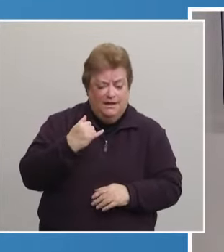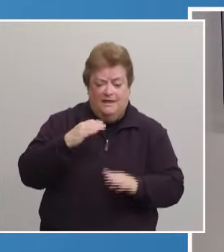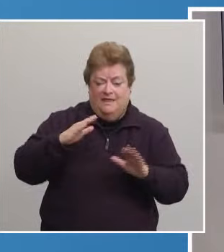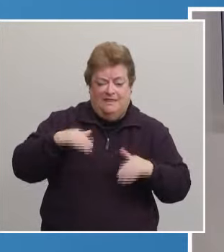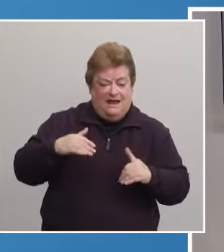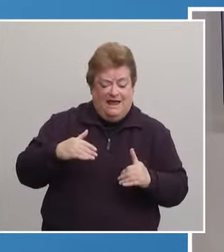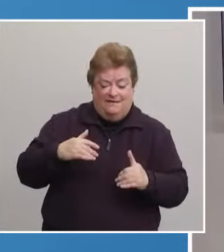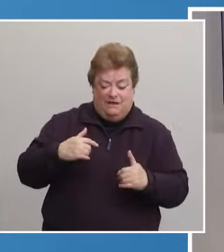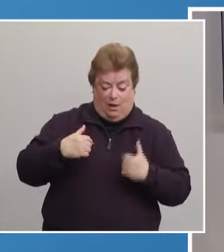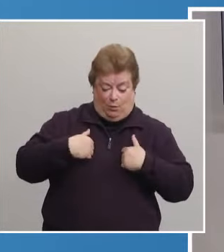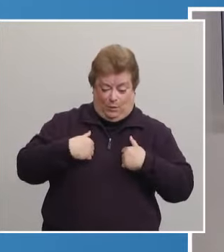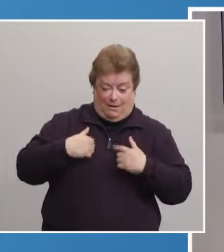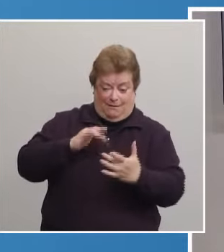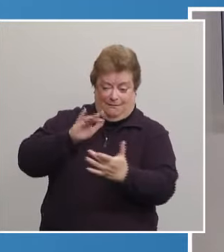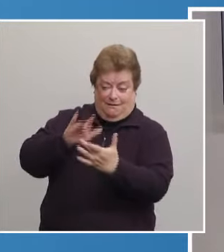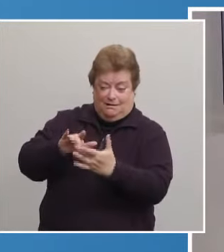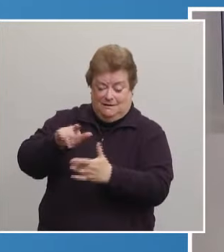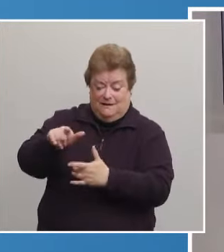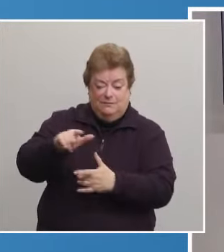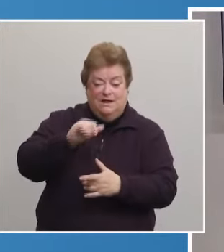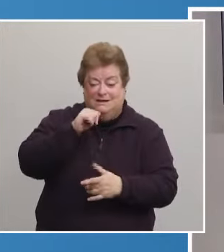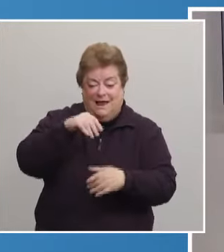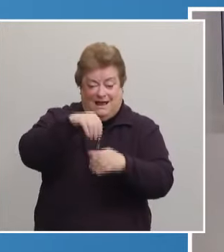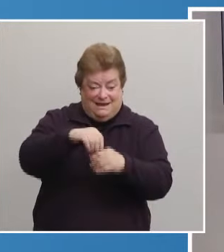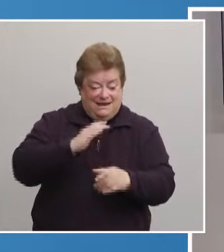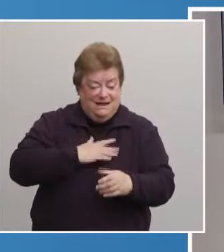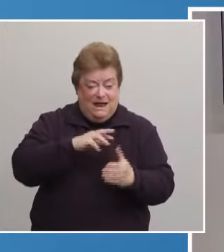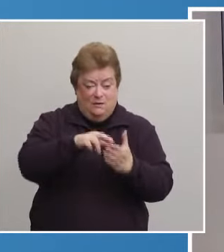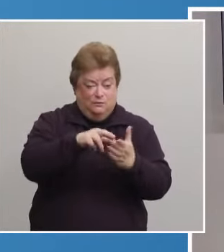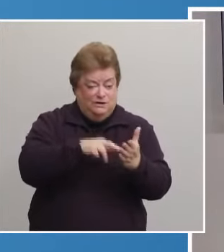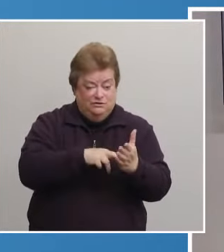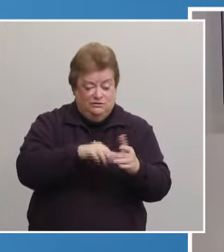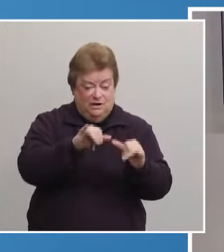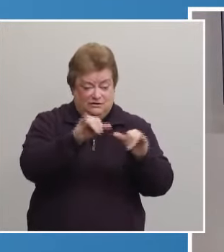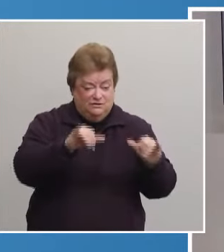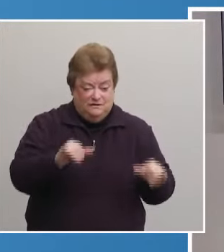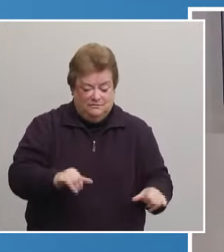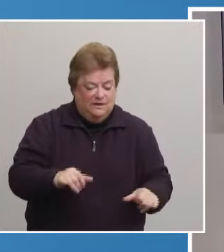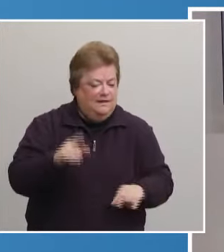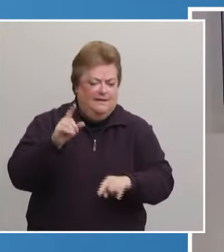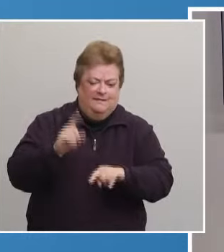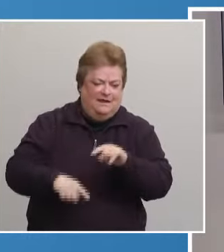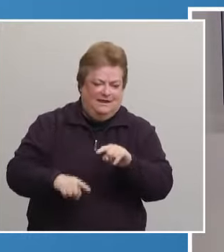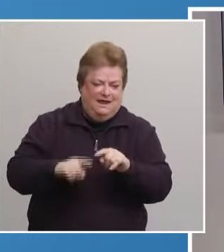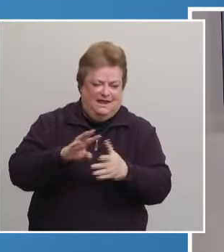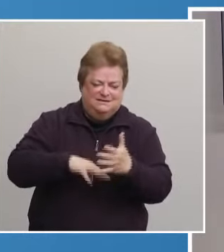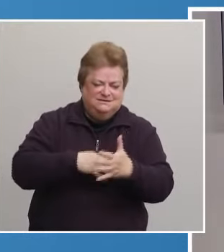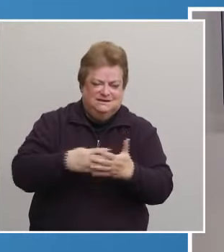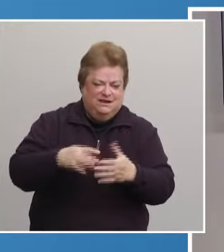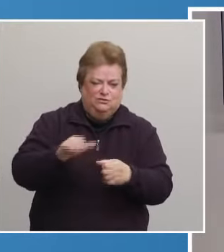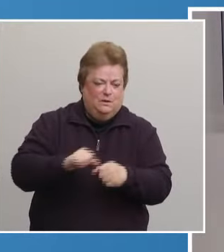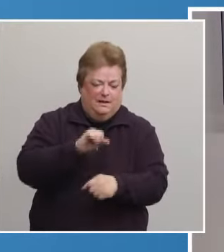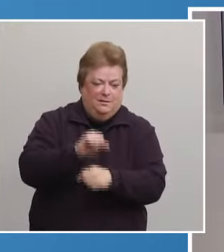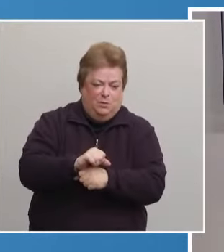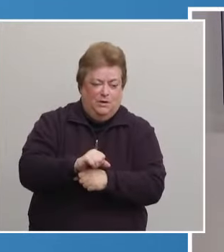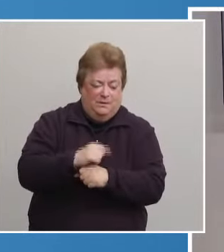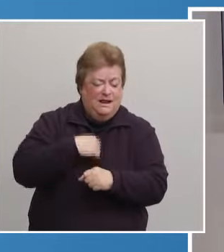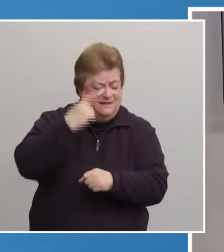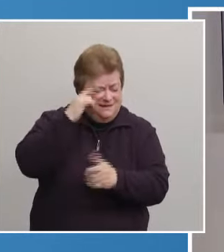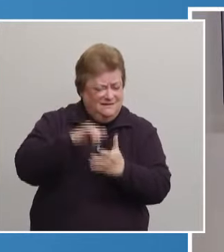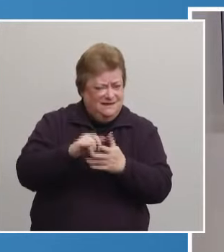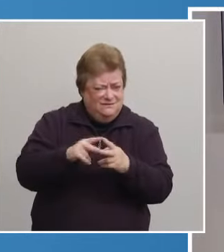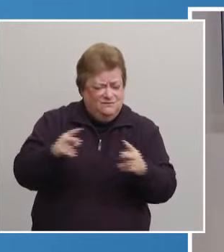us and not in our registration system, they will not be able to schedule an appointment. I think that's really important. So